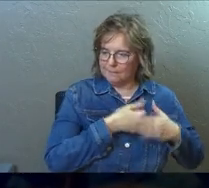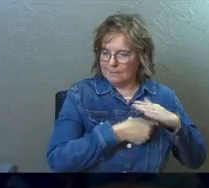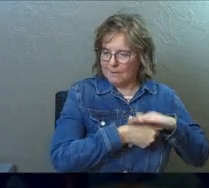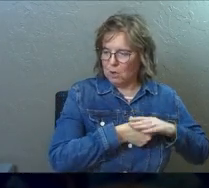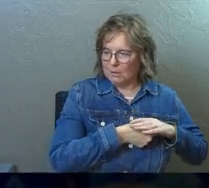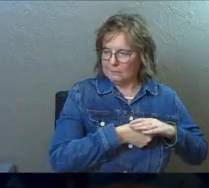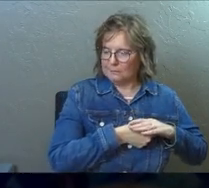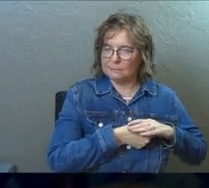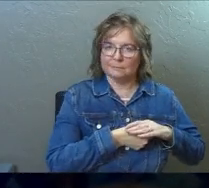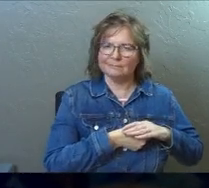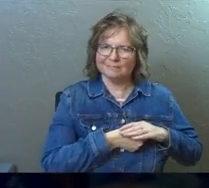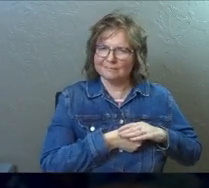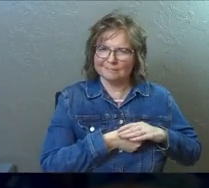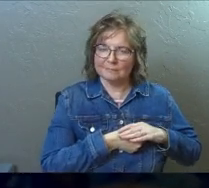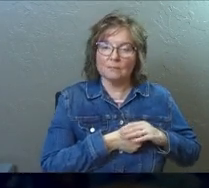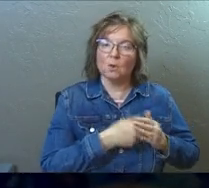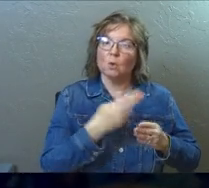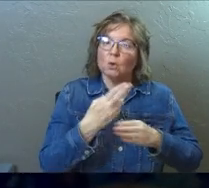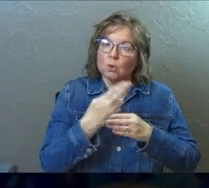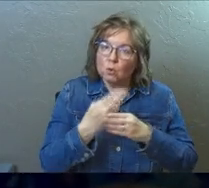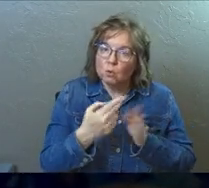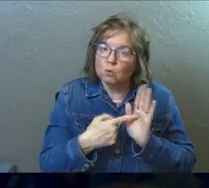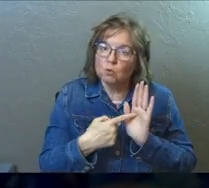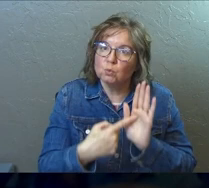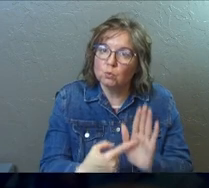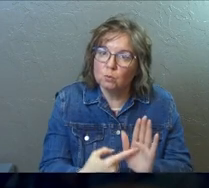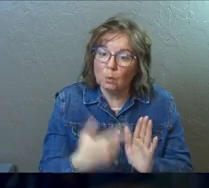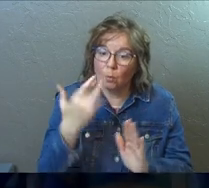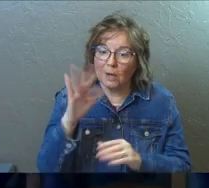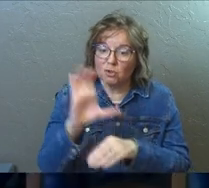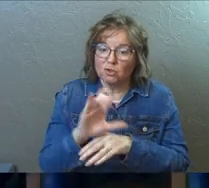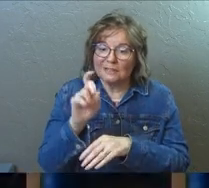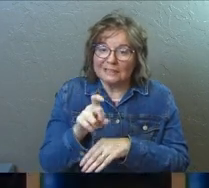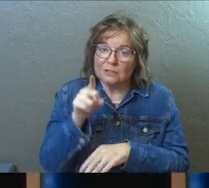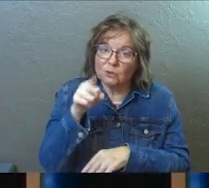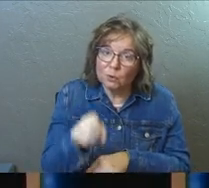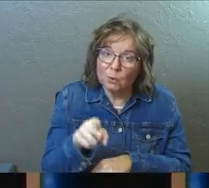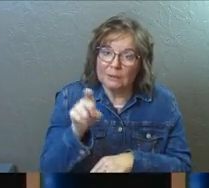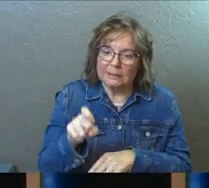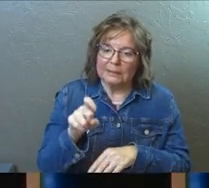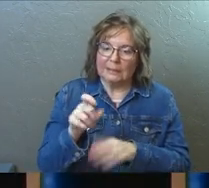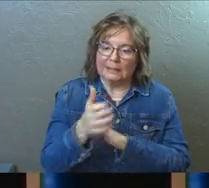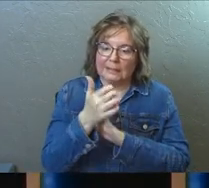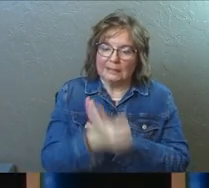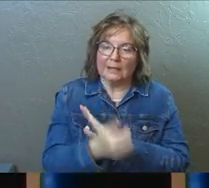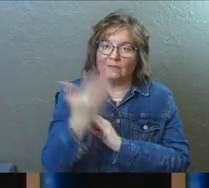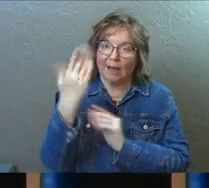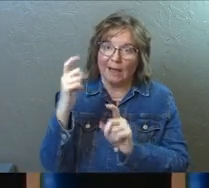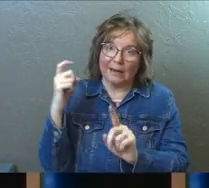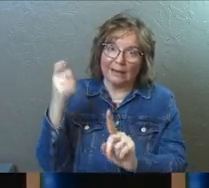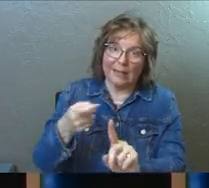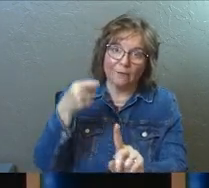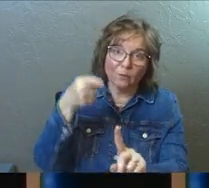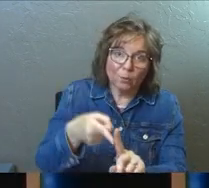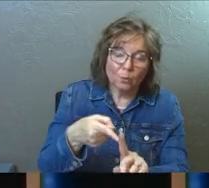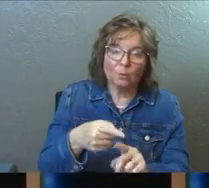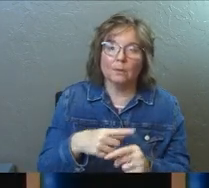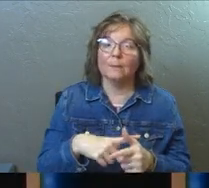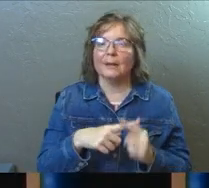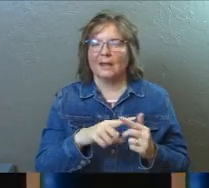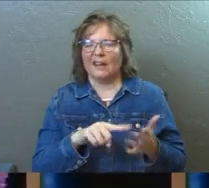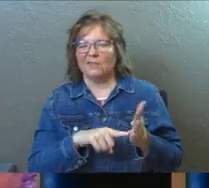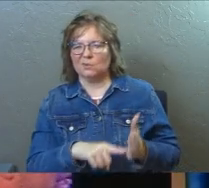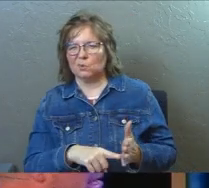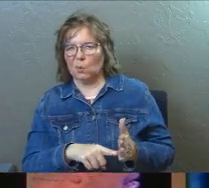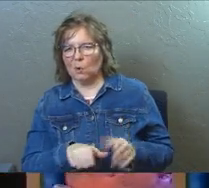You're supposed to use your gifts because the church needs you, needs the gift that God has handpicked for you. But then I got to